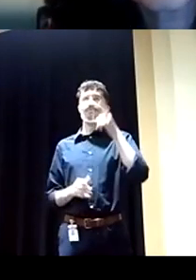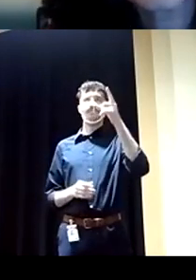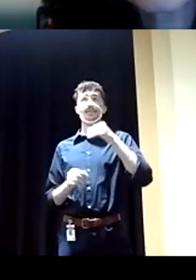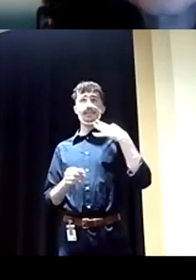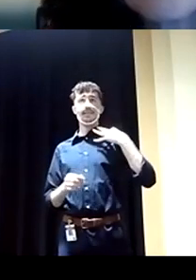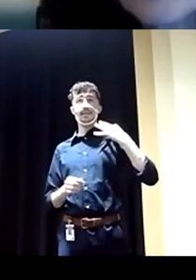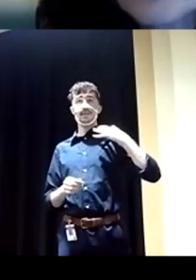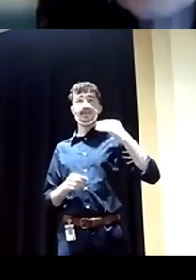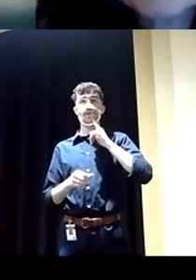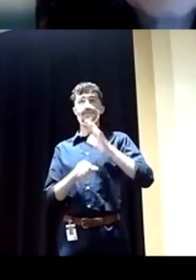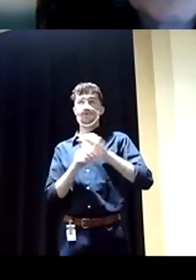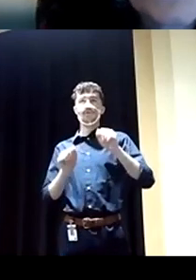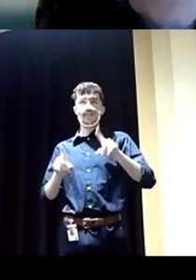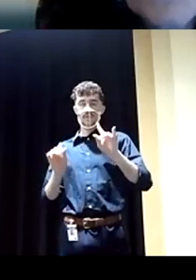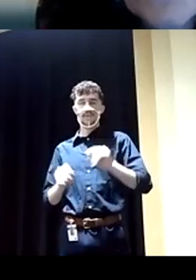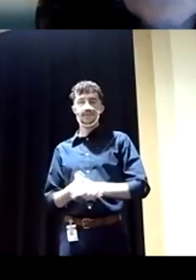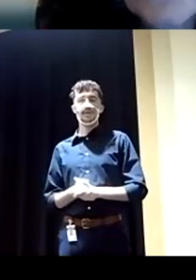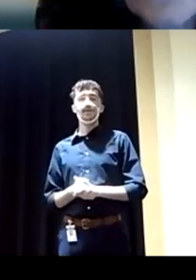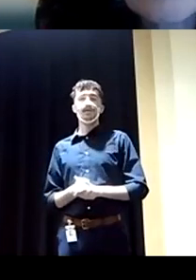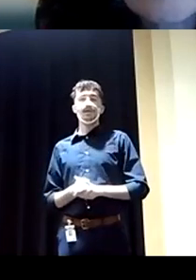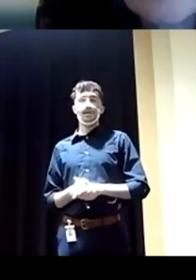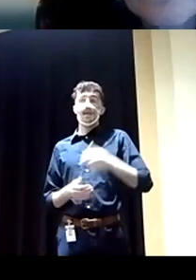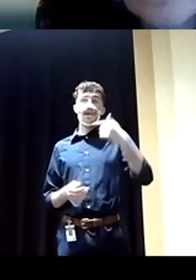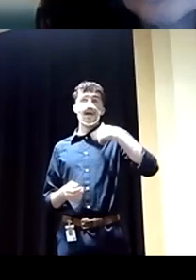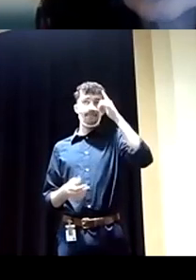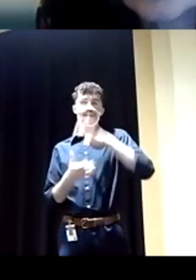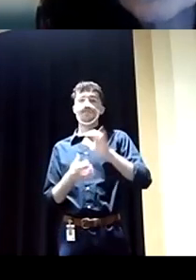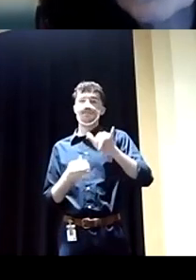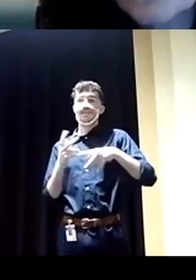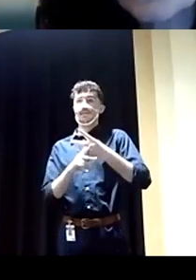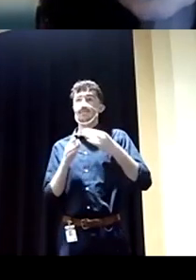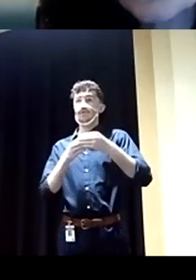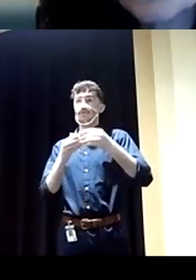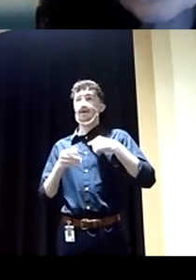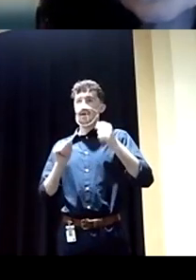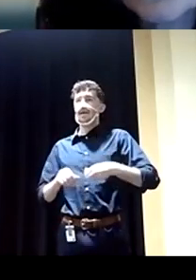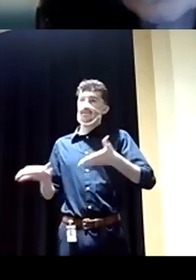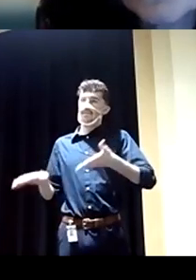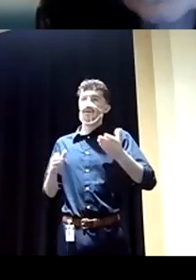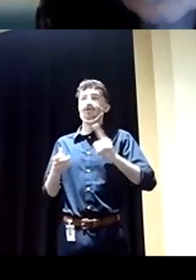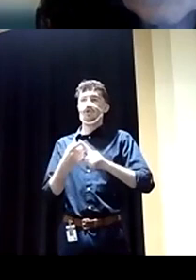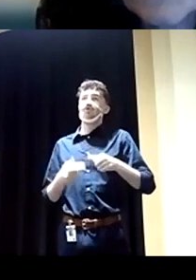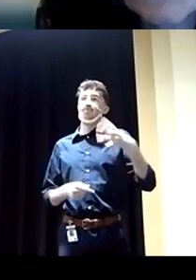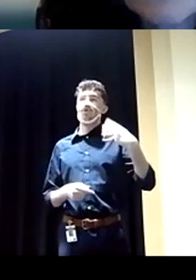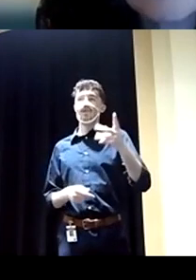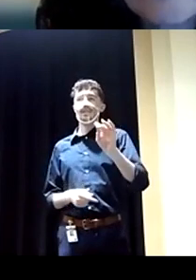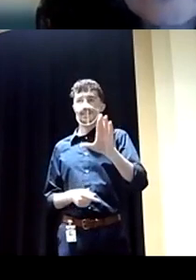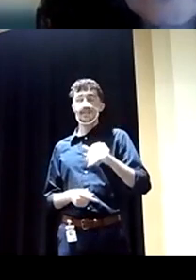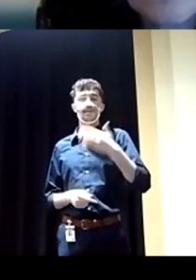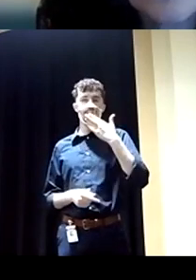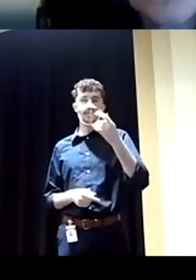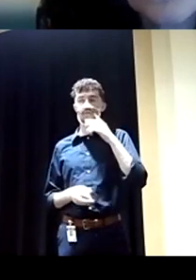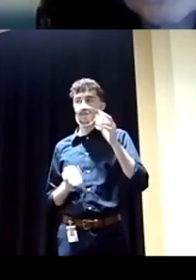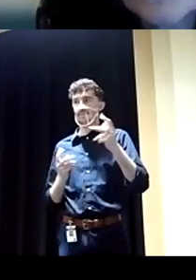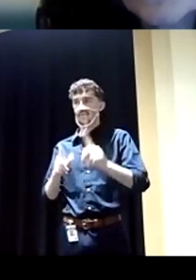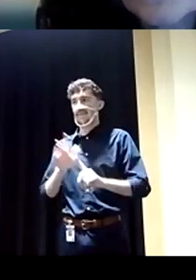community members, and so many others. And that's the type of leadership I'm going to bring to Washington. I look forward to your questions and appreciate the opportunity to be with you.